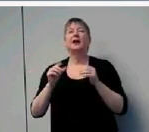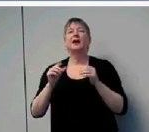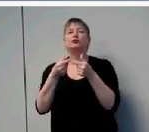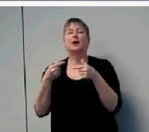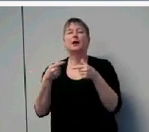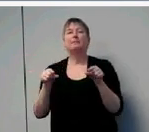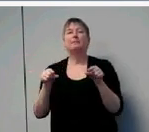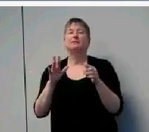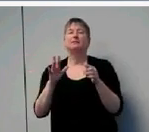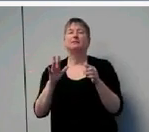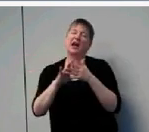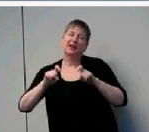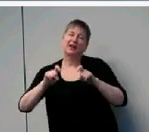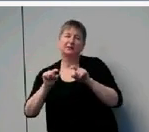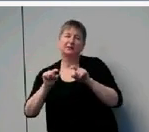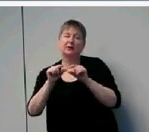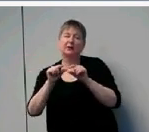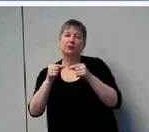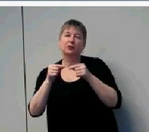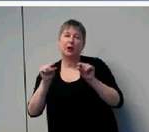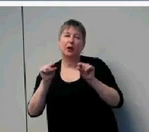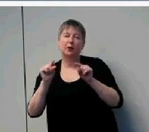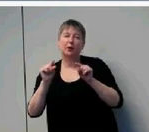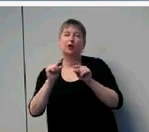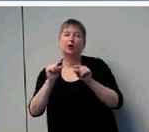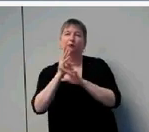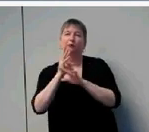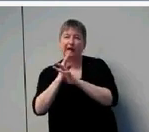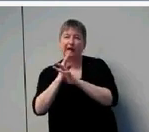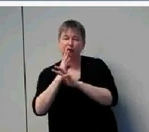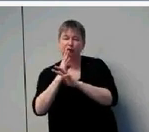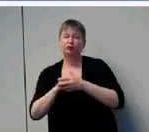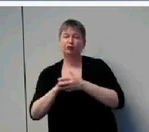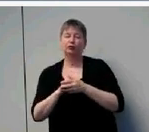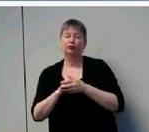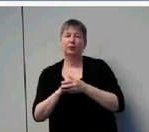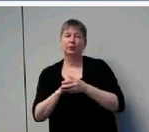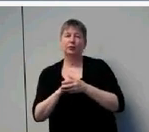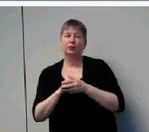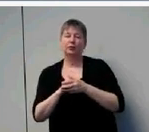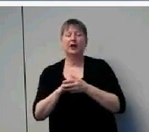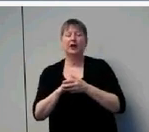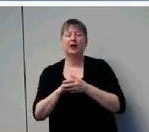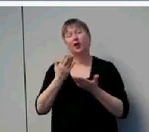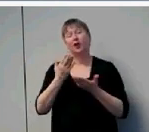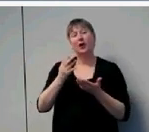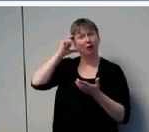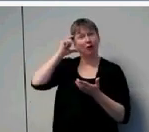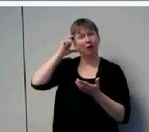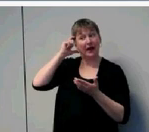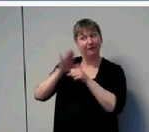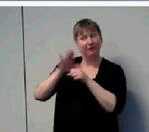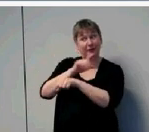That is a test of grammar production. Again, contrasting full-time users to non-users.